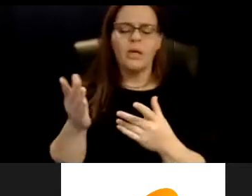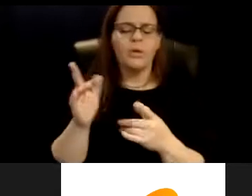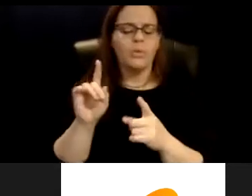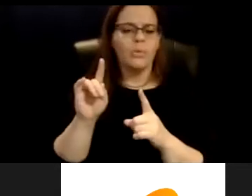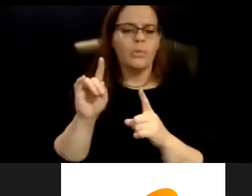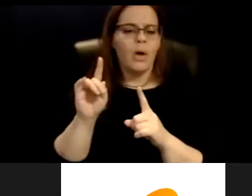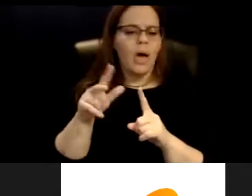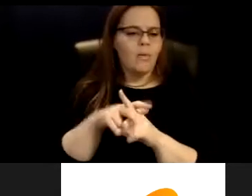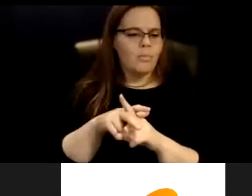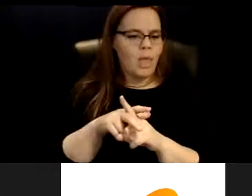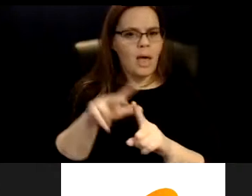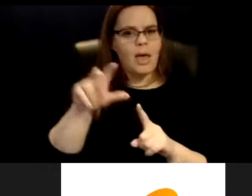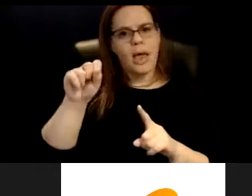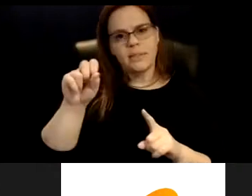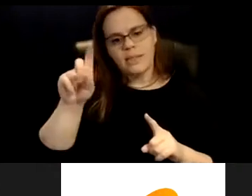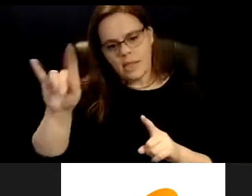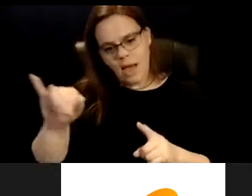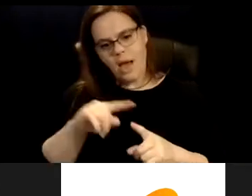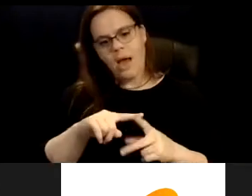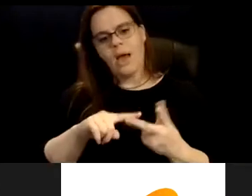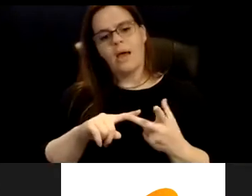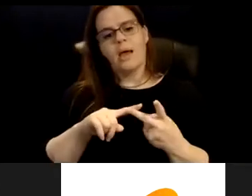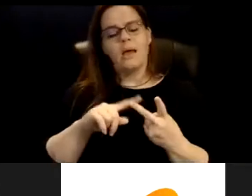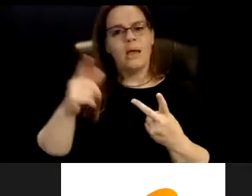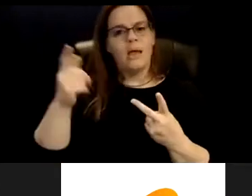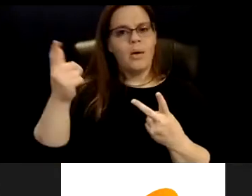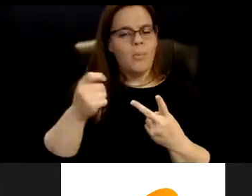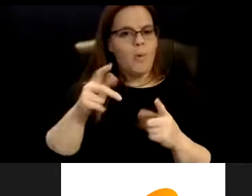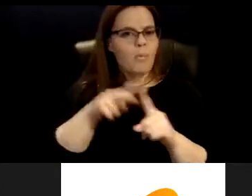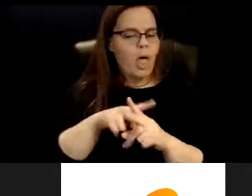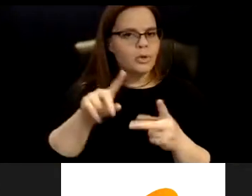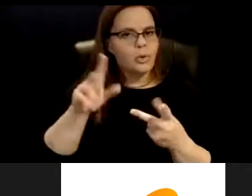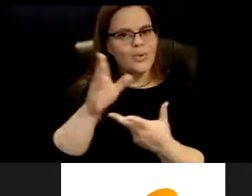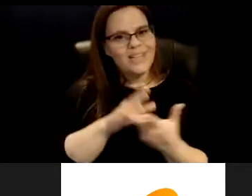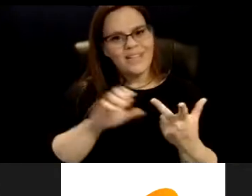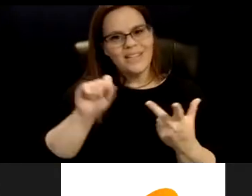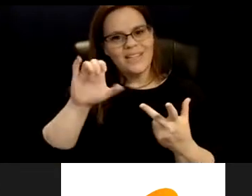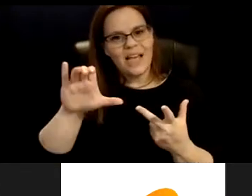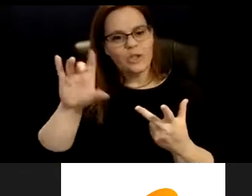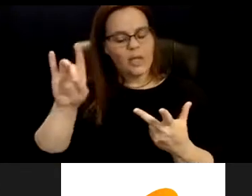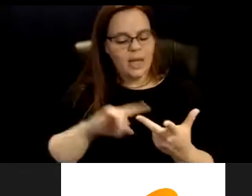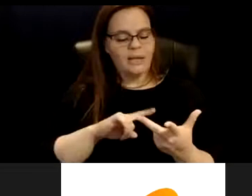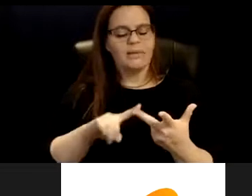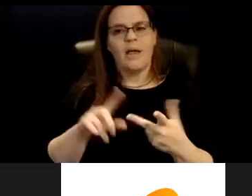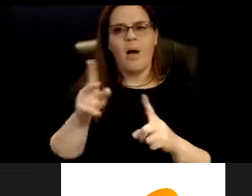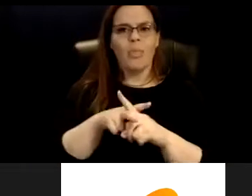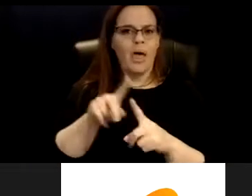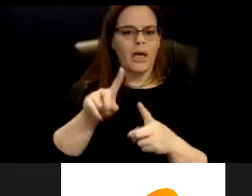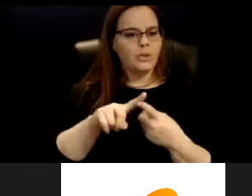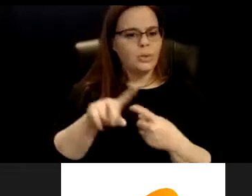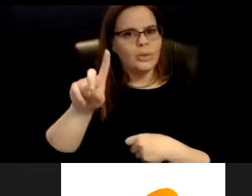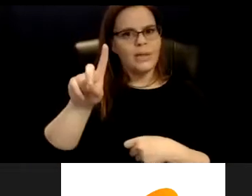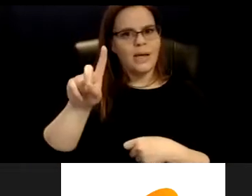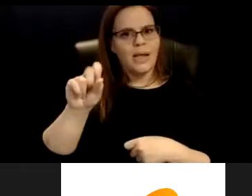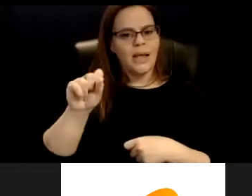When you apply to SSBI, when you apply to Section 8, when you apply to DSHS, right? They are coming